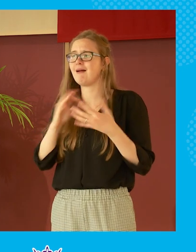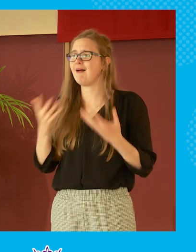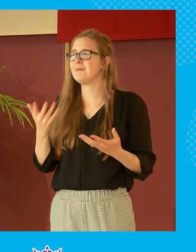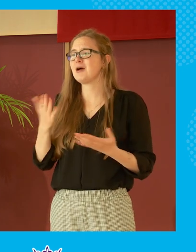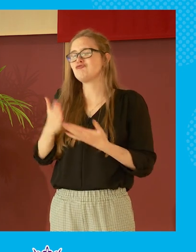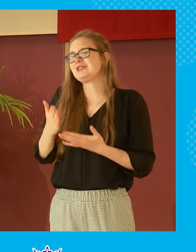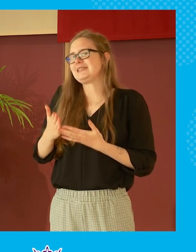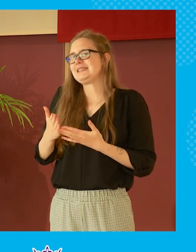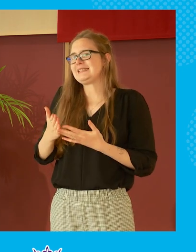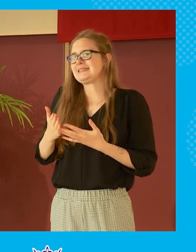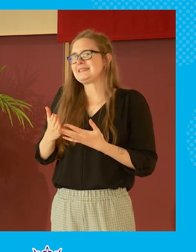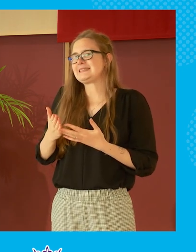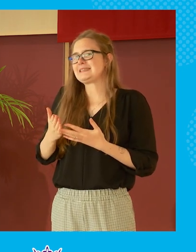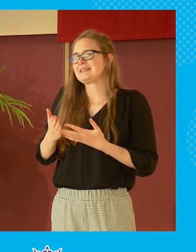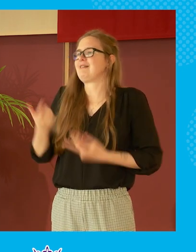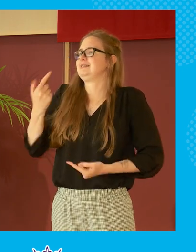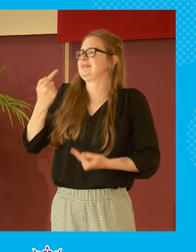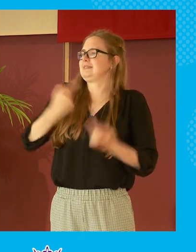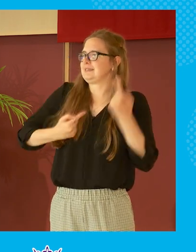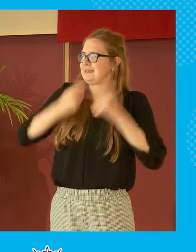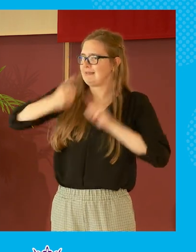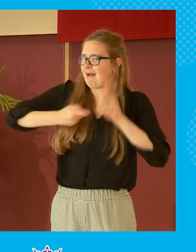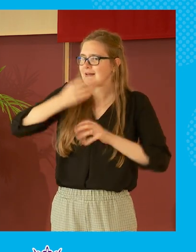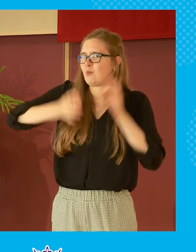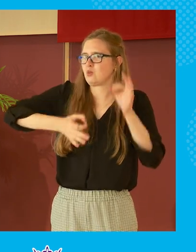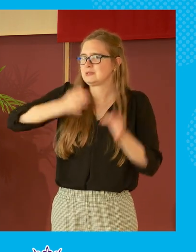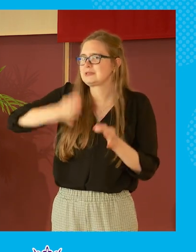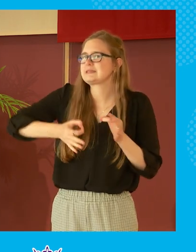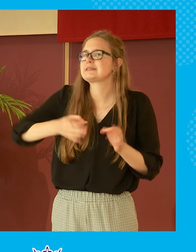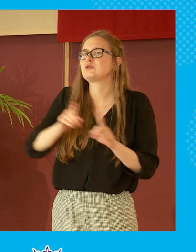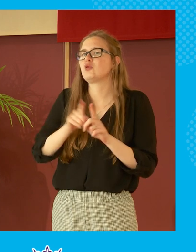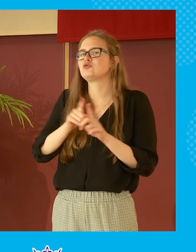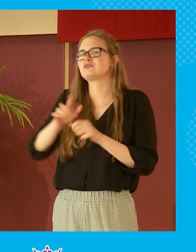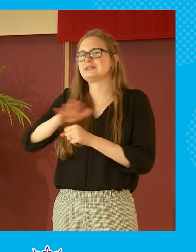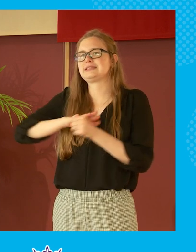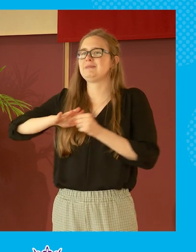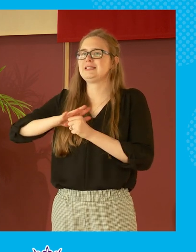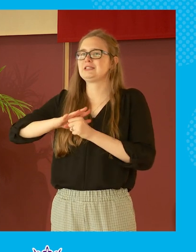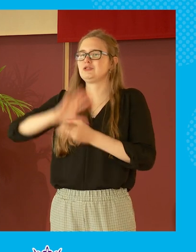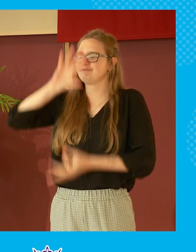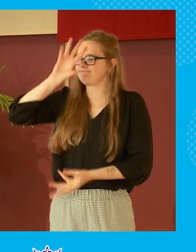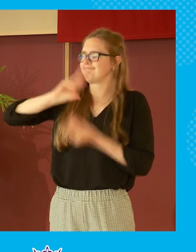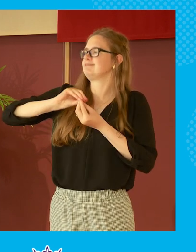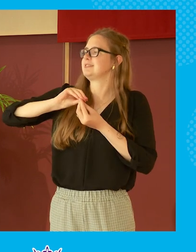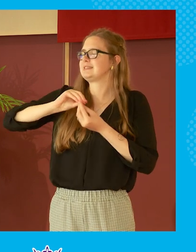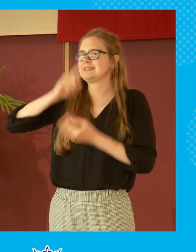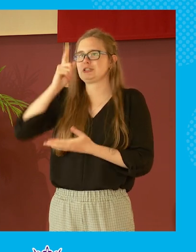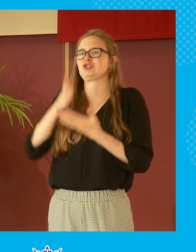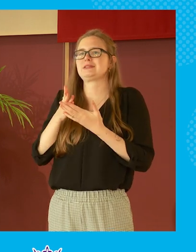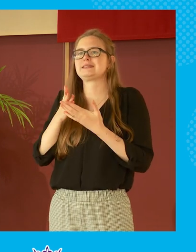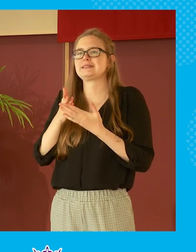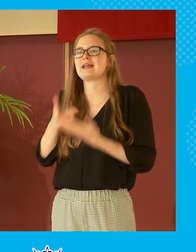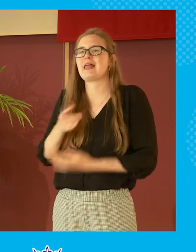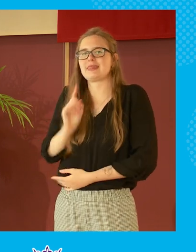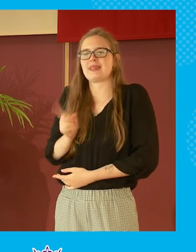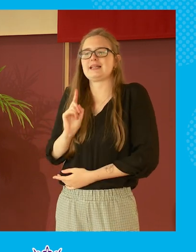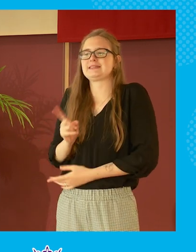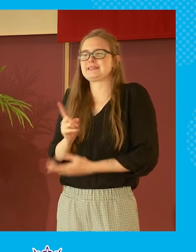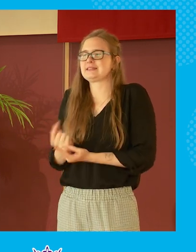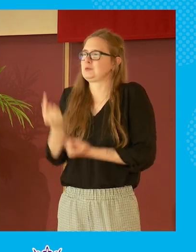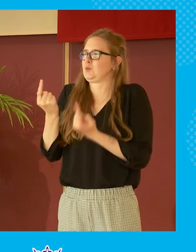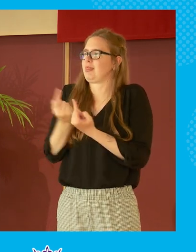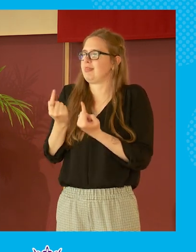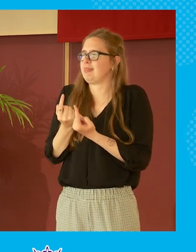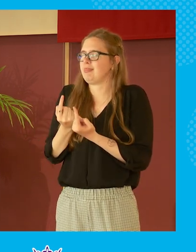there's a real attack on politics and on the space of collective decision making and i think that's that's that's one of the